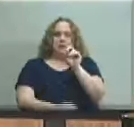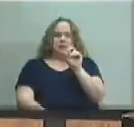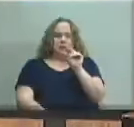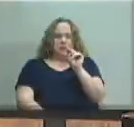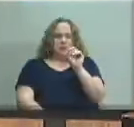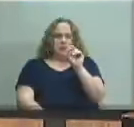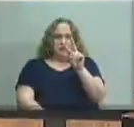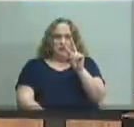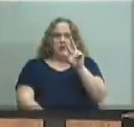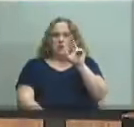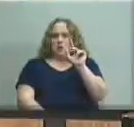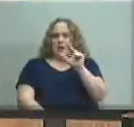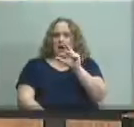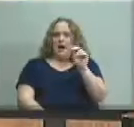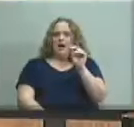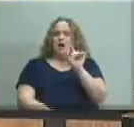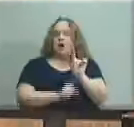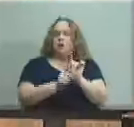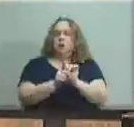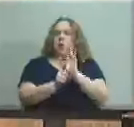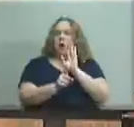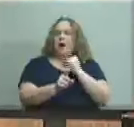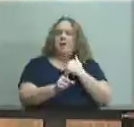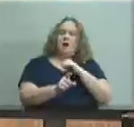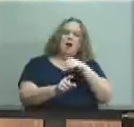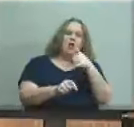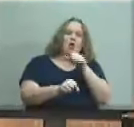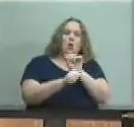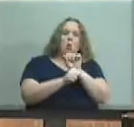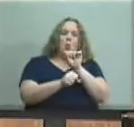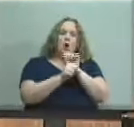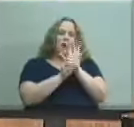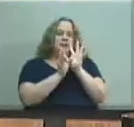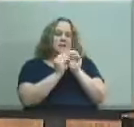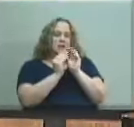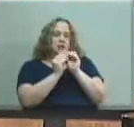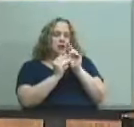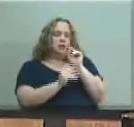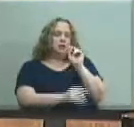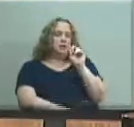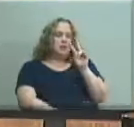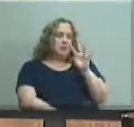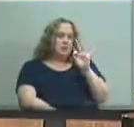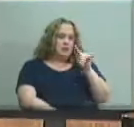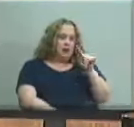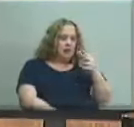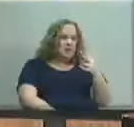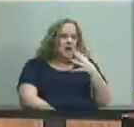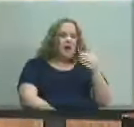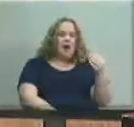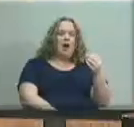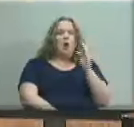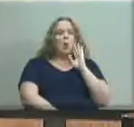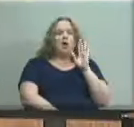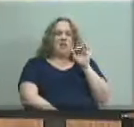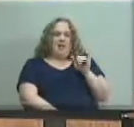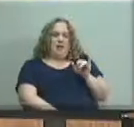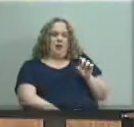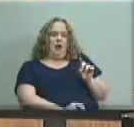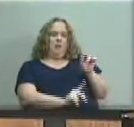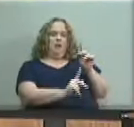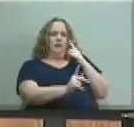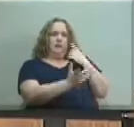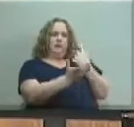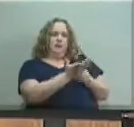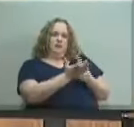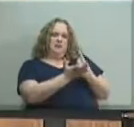another work session on november 9th um where we will have a chance to discuss all of this i mean basically